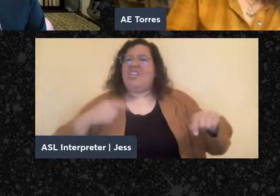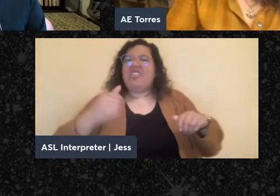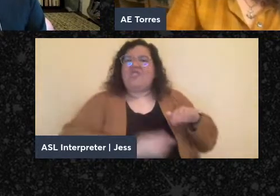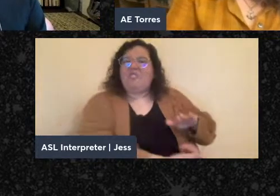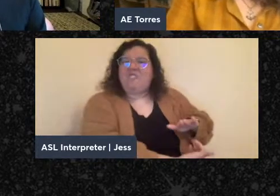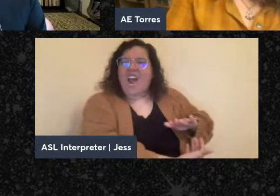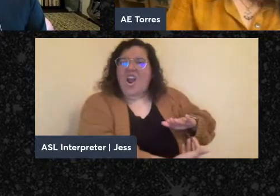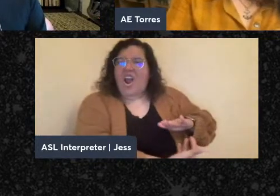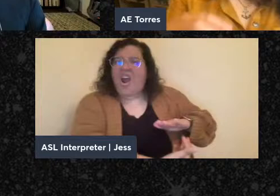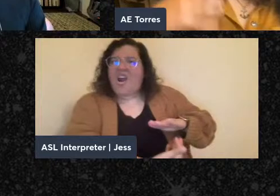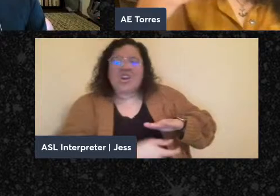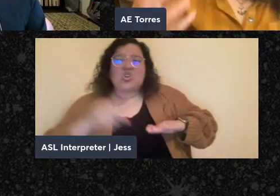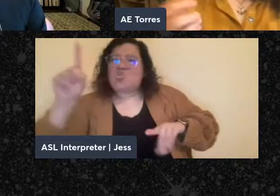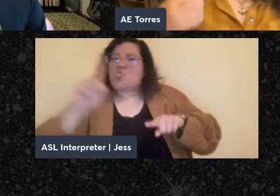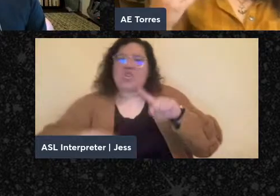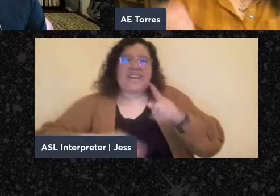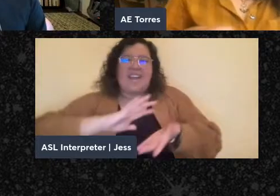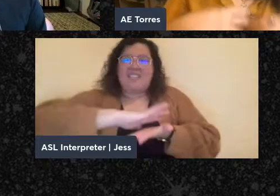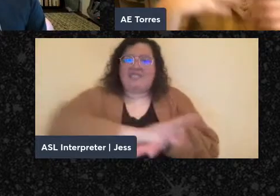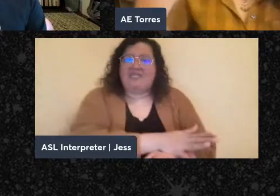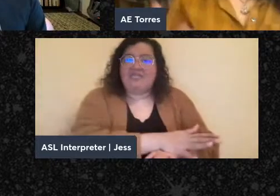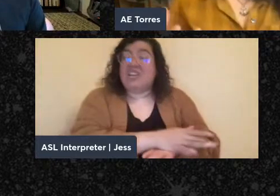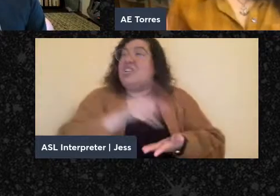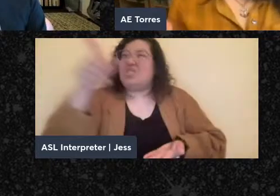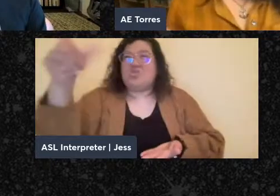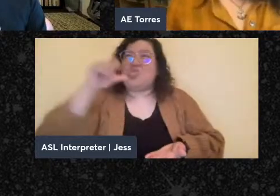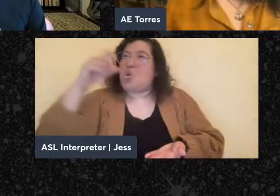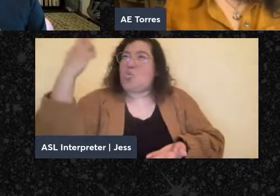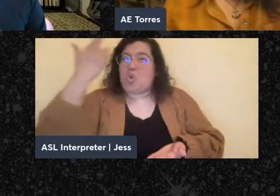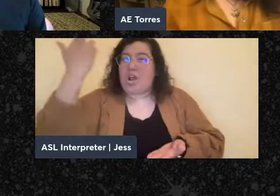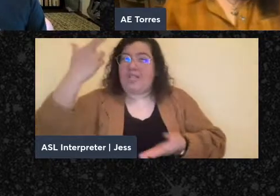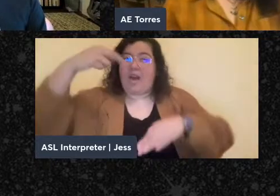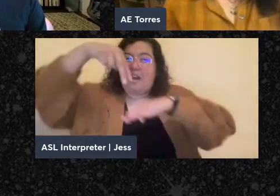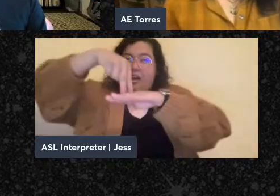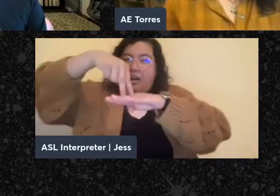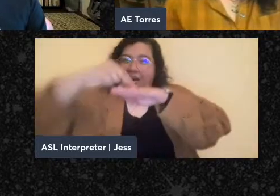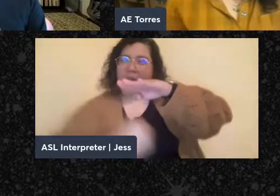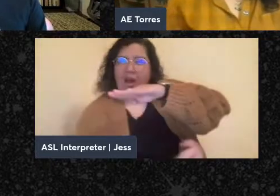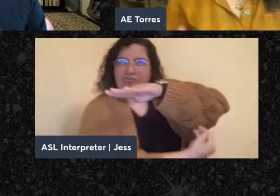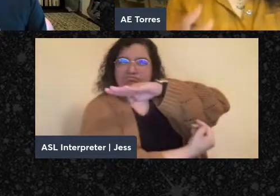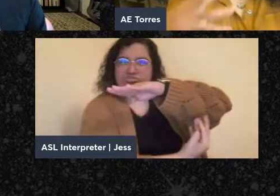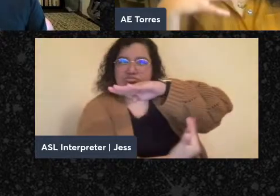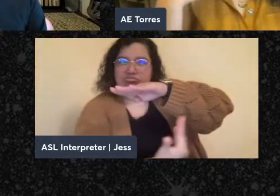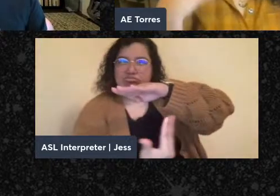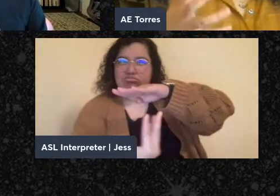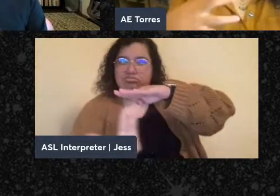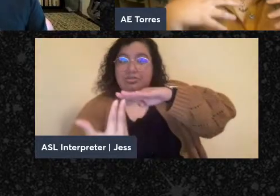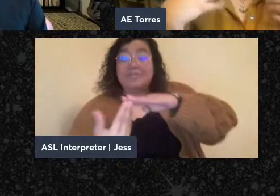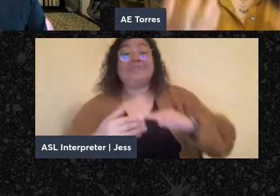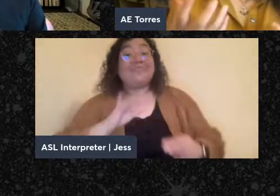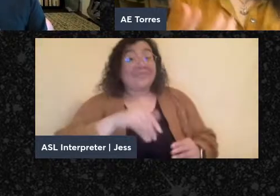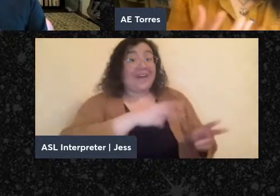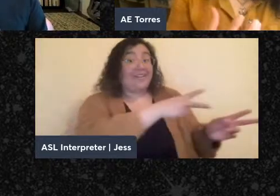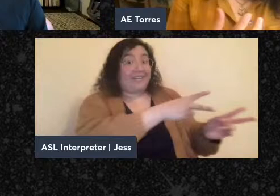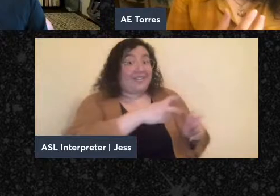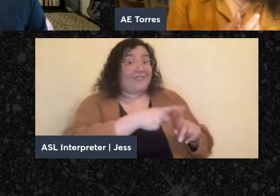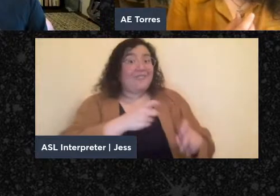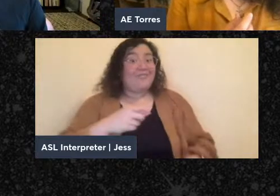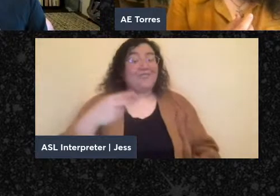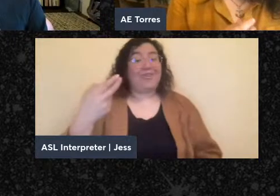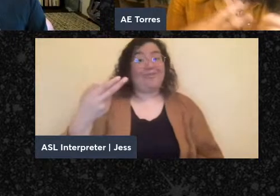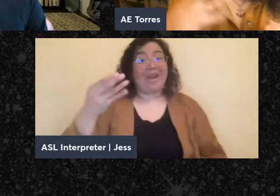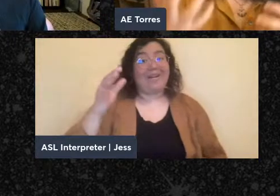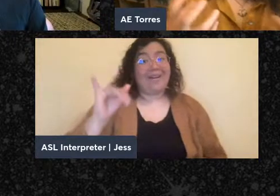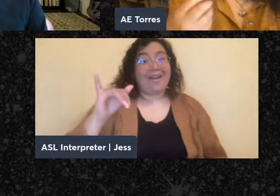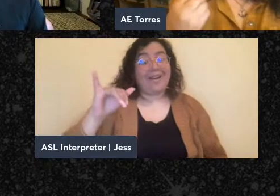put out, the ground is on fire where you stand. And this was part of a courtroom speech at Haymarket, and Edelstadt translated that into